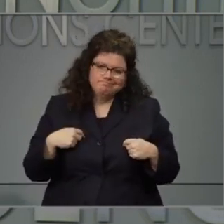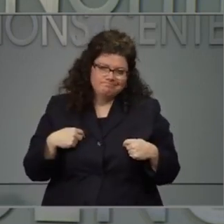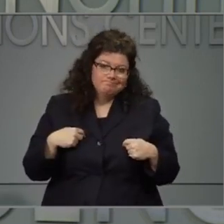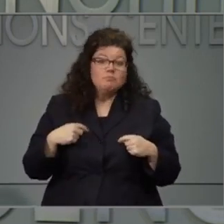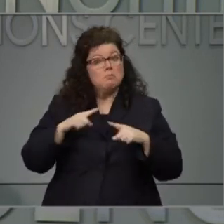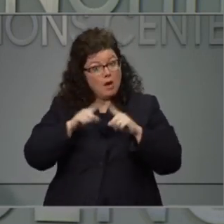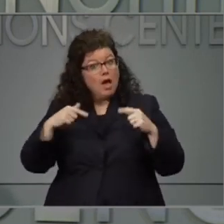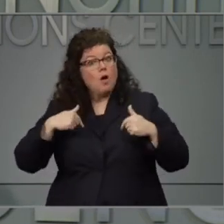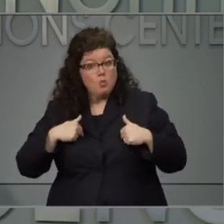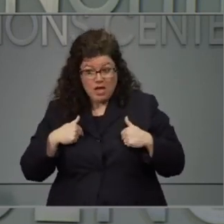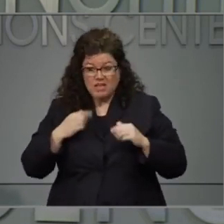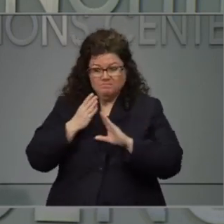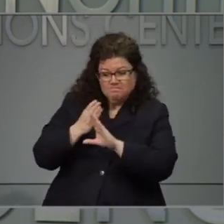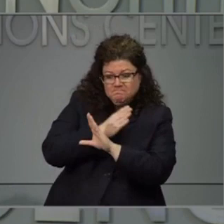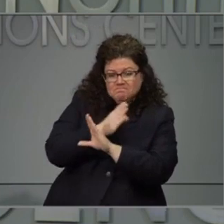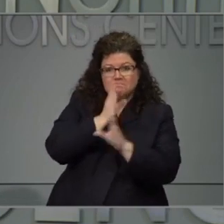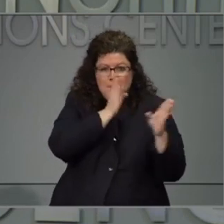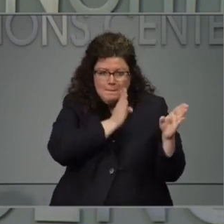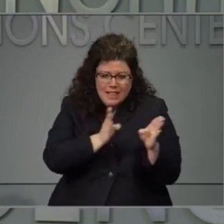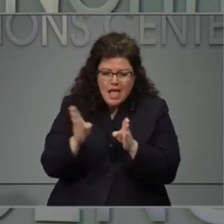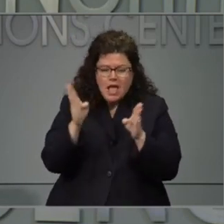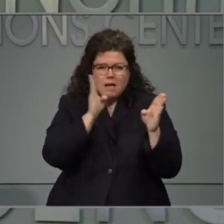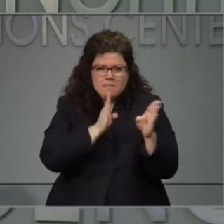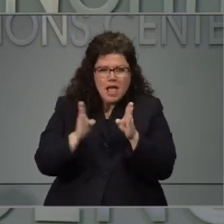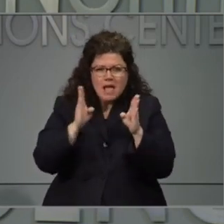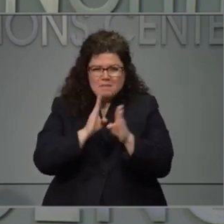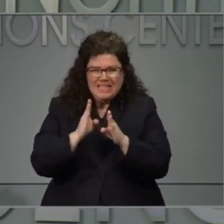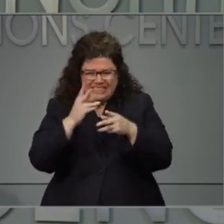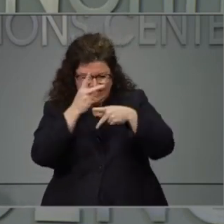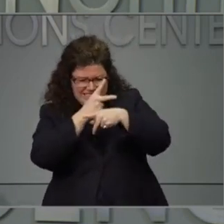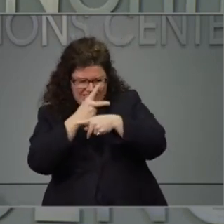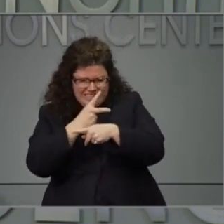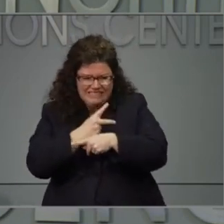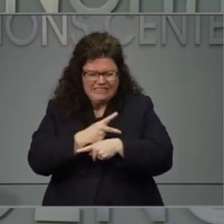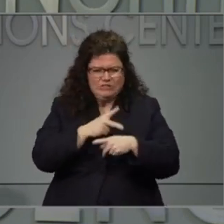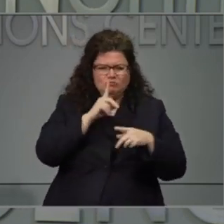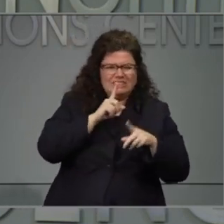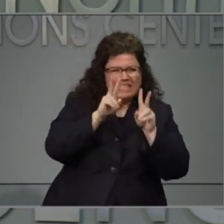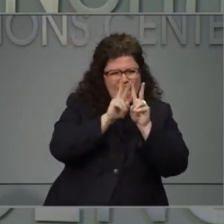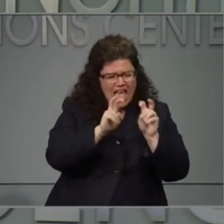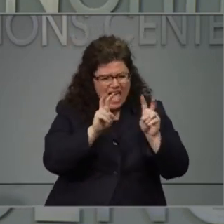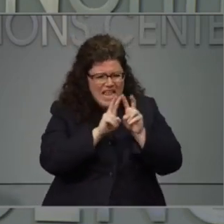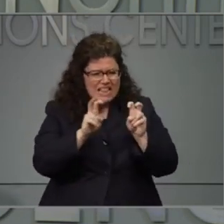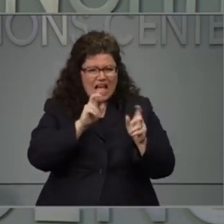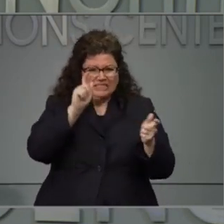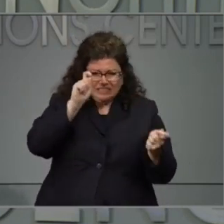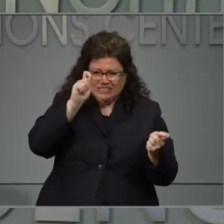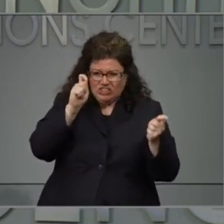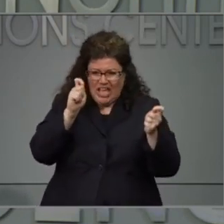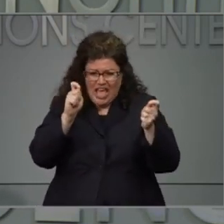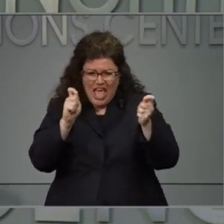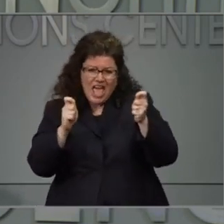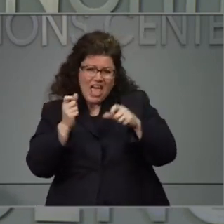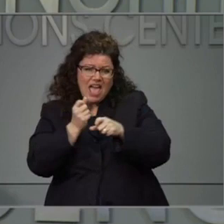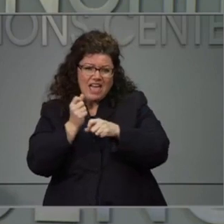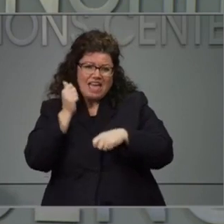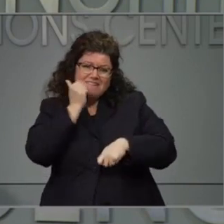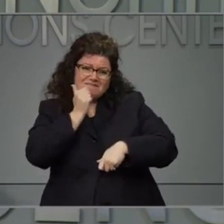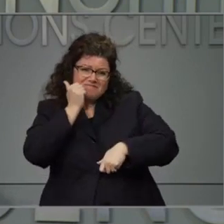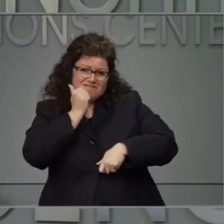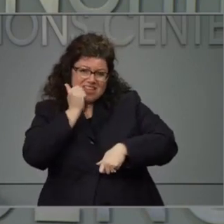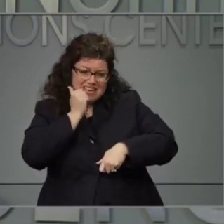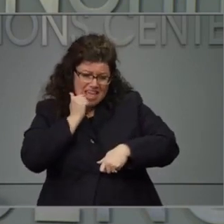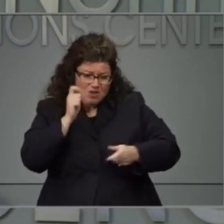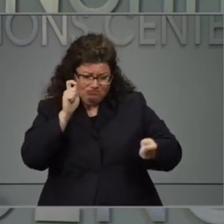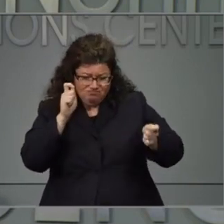planning and trying to make sure that we analyze this evolving situation and be ready